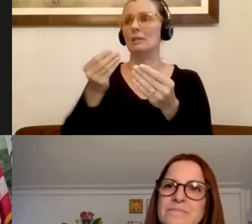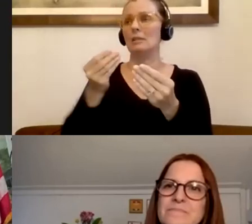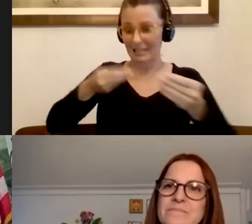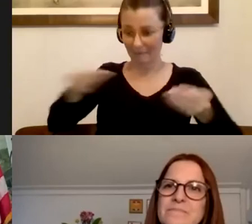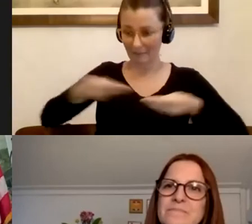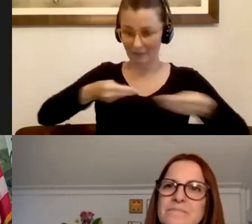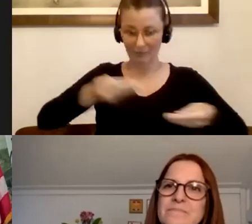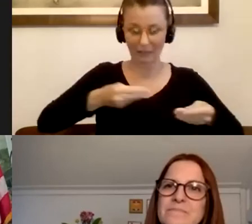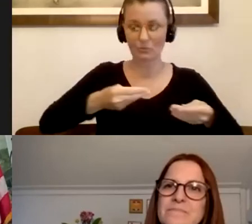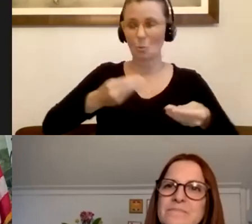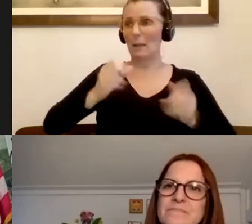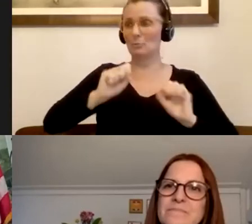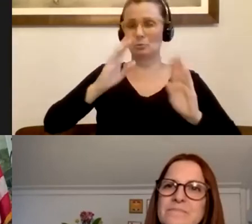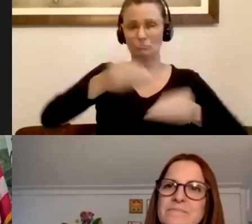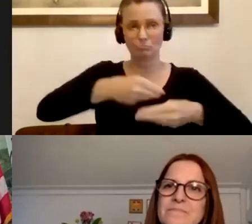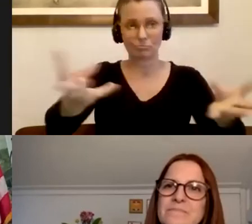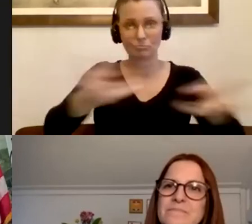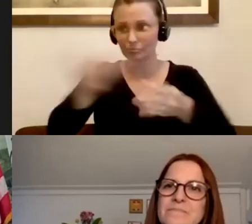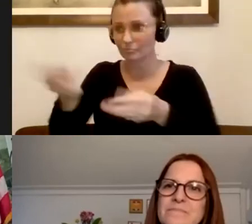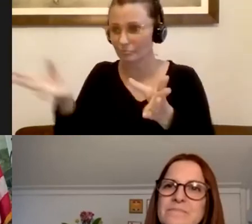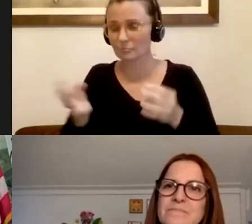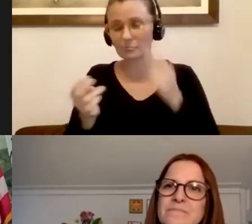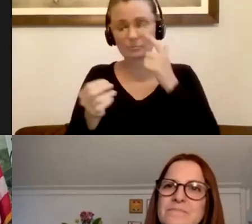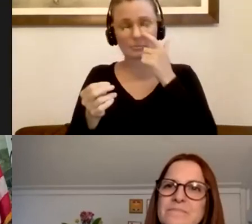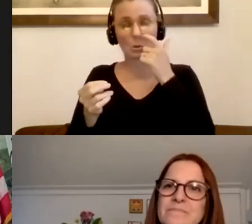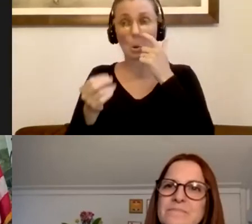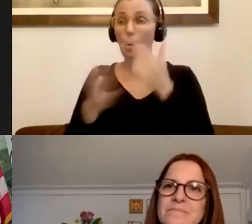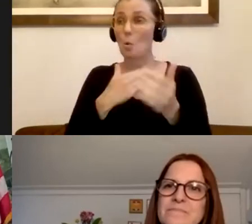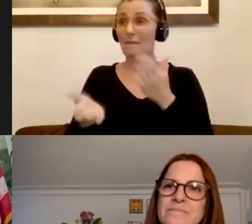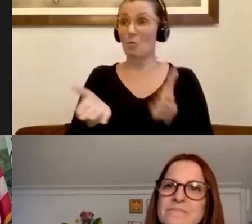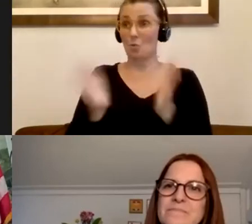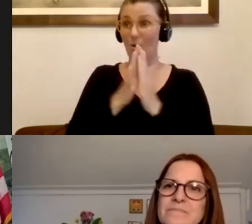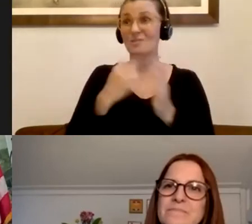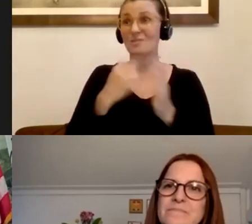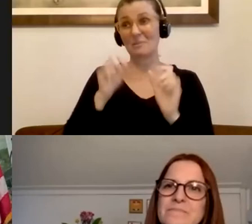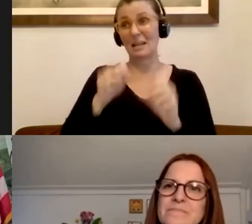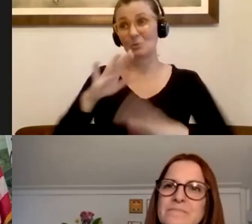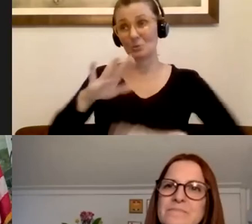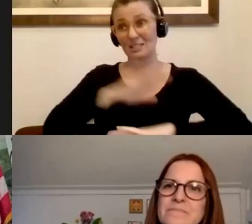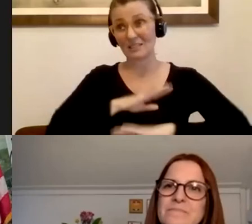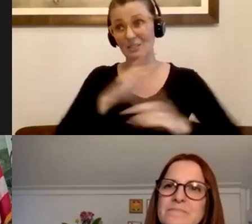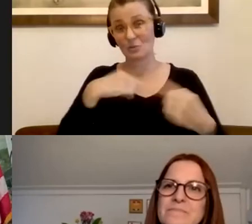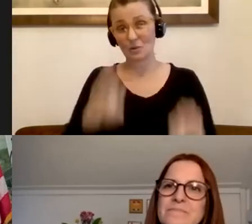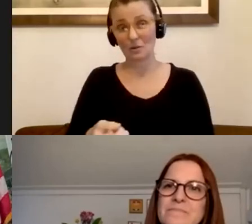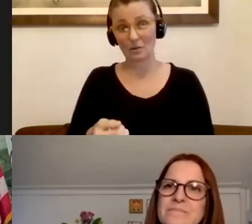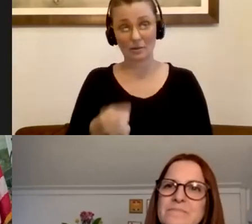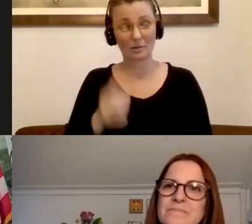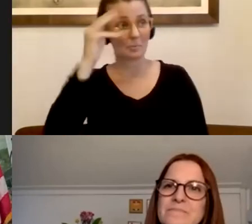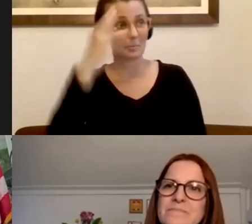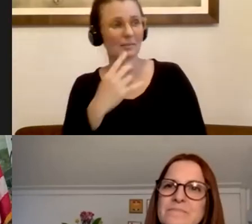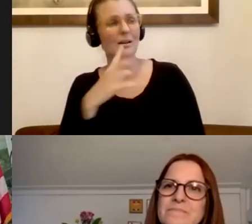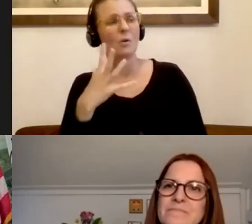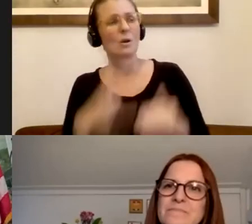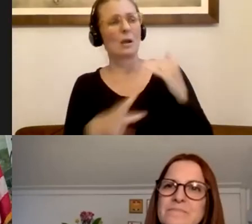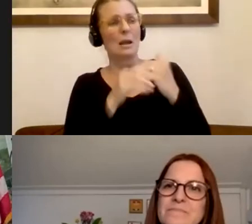to folks. So any requests we have, we have been able to fulfill it. Yeah. Let me add that, uh, even before we had a